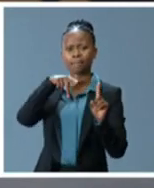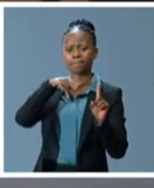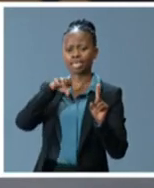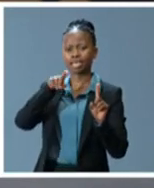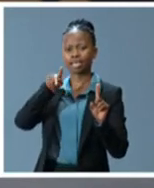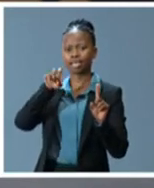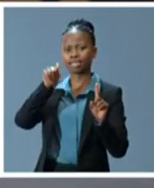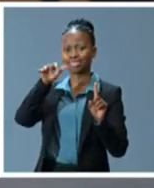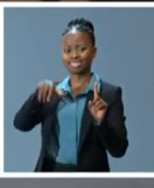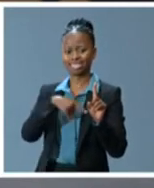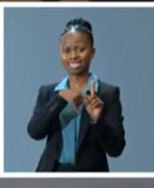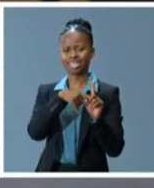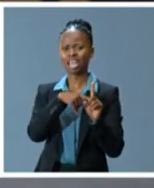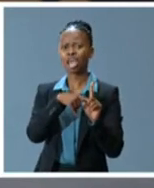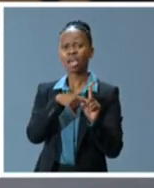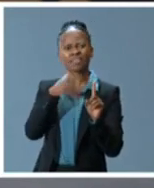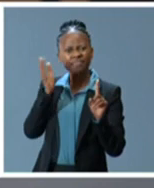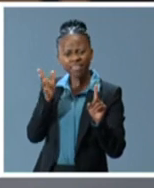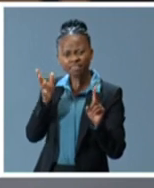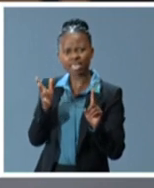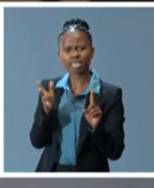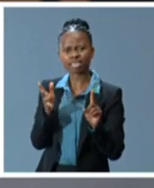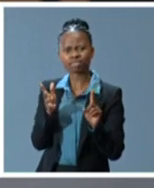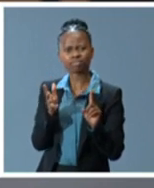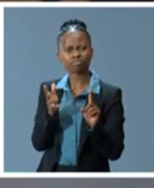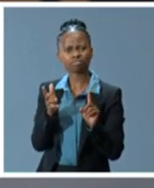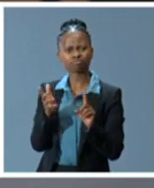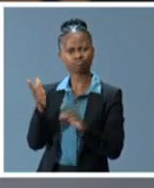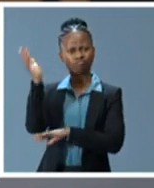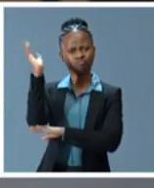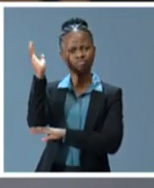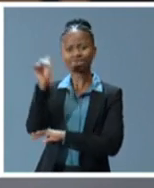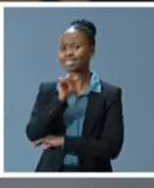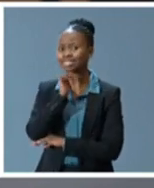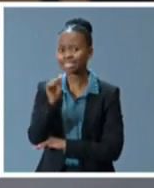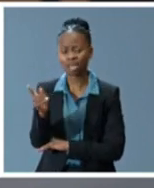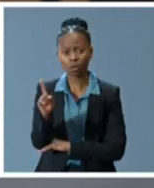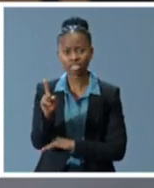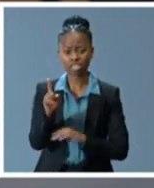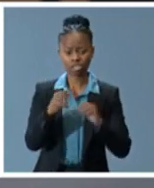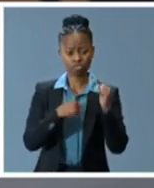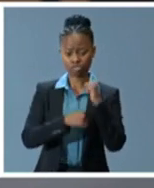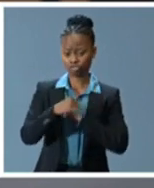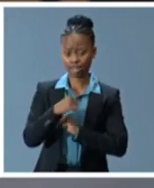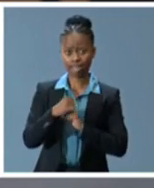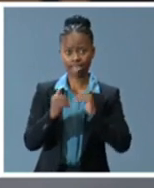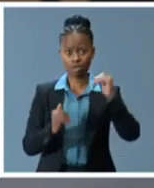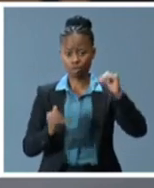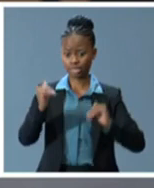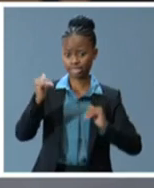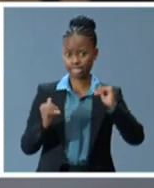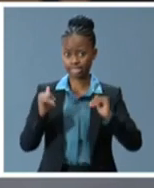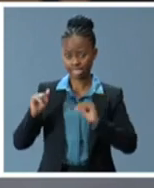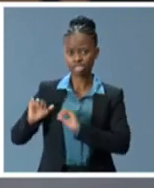how structural inequality was a legacy passed on from one generation to the